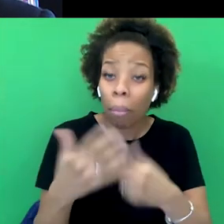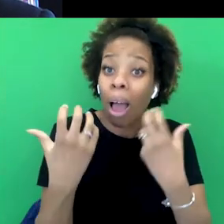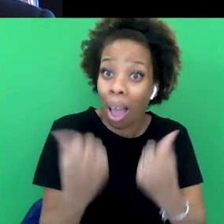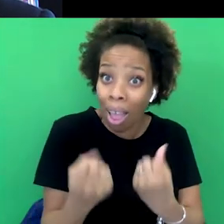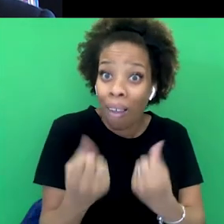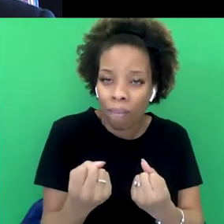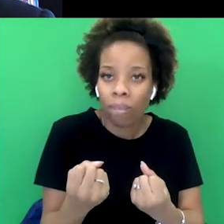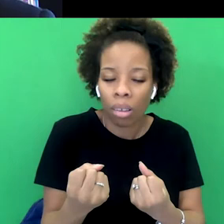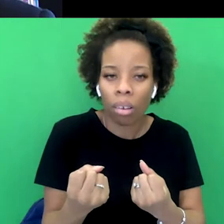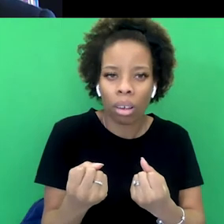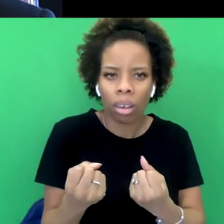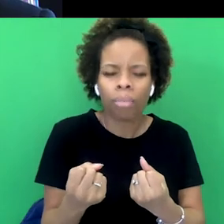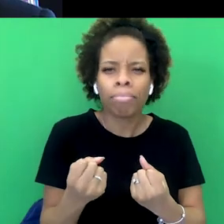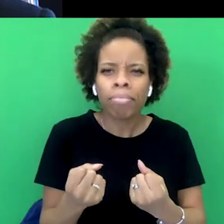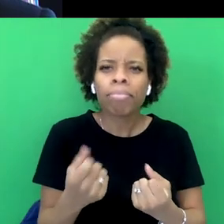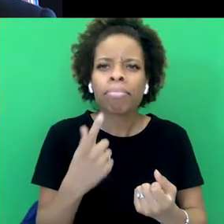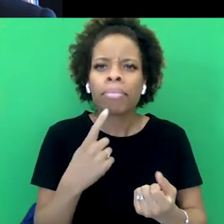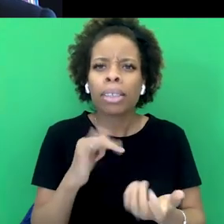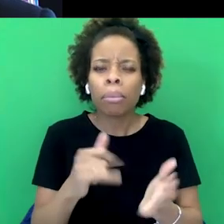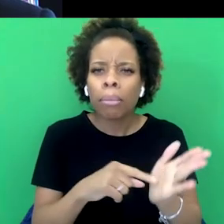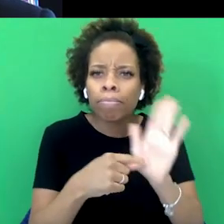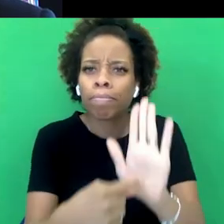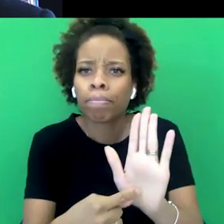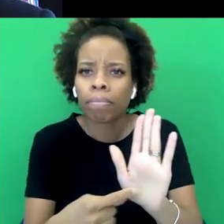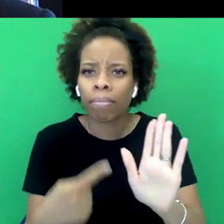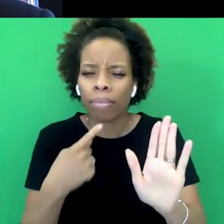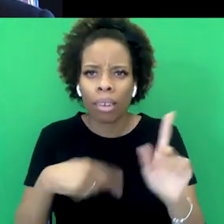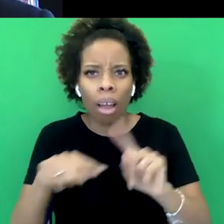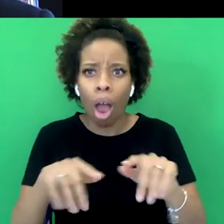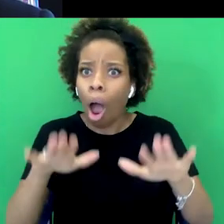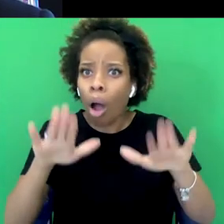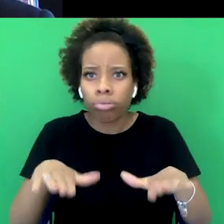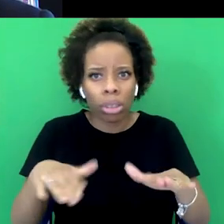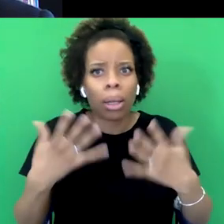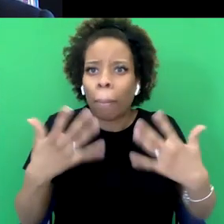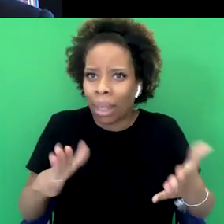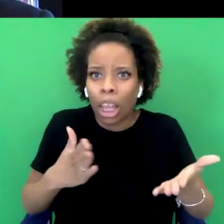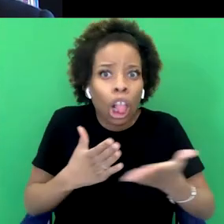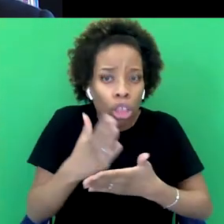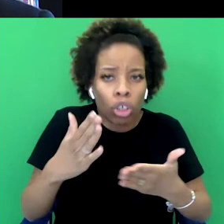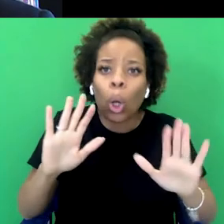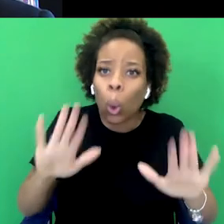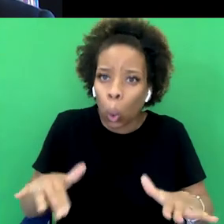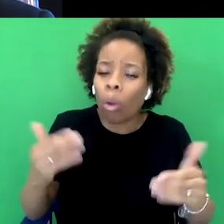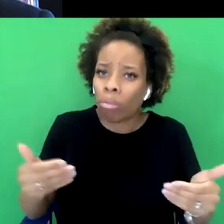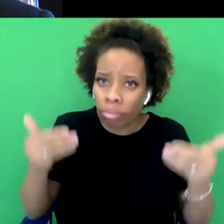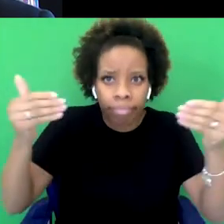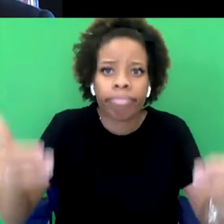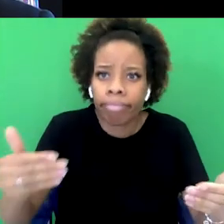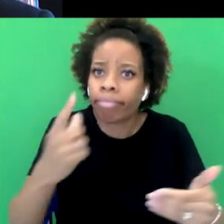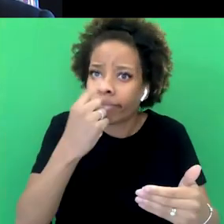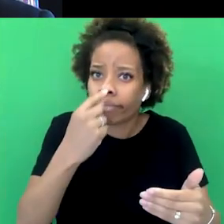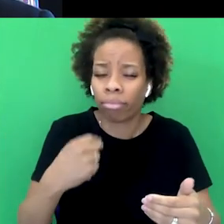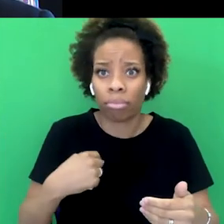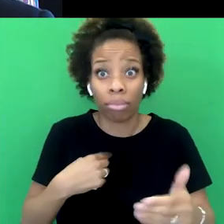a lot when you try and raise these issues is that Britain has atoned. Even if it did anything, it has atoned. Look, you're here. I'm